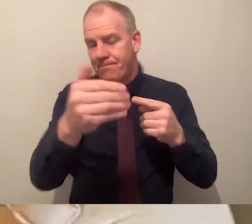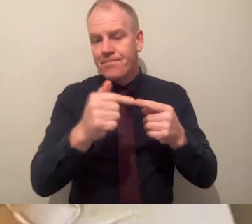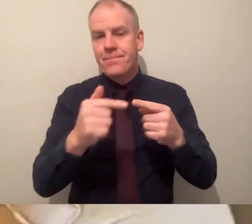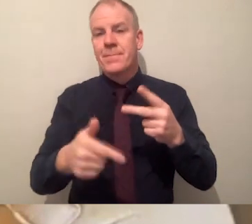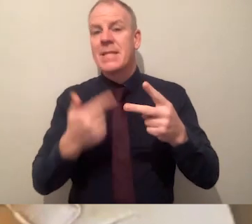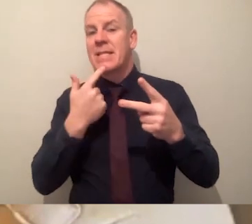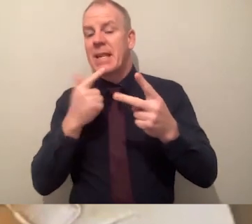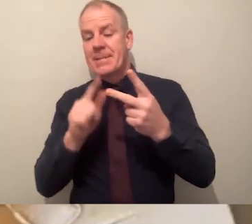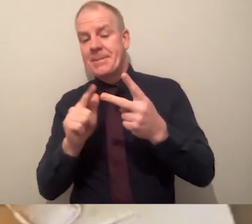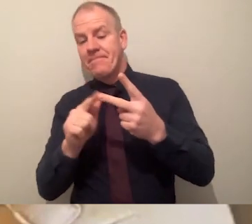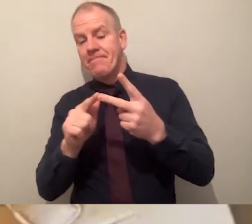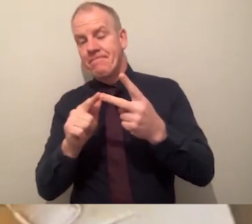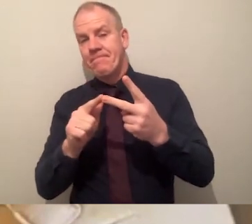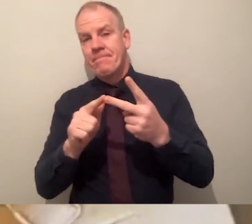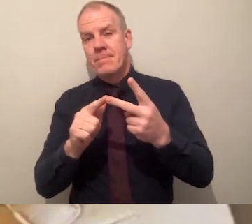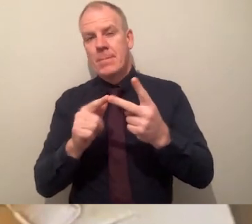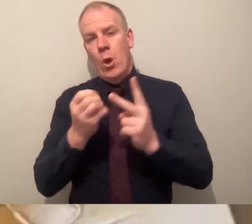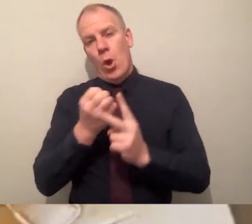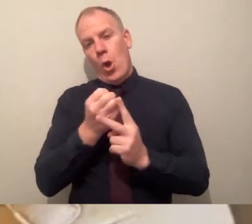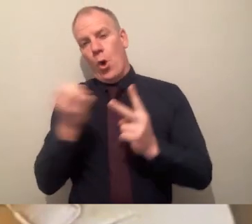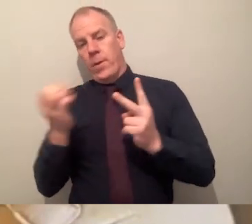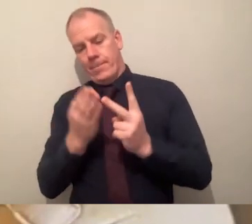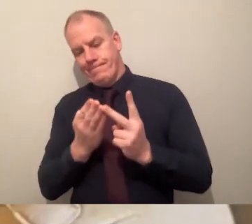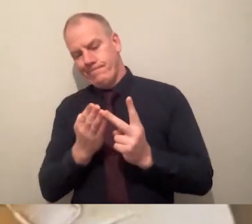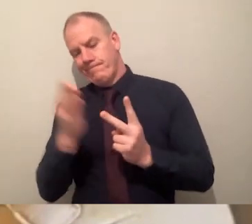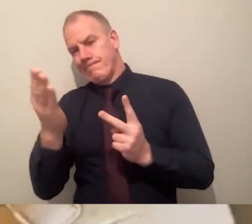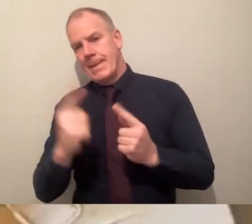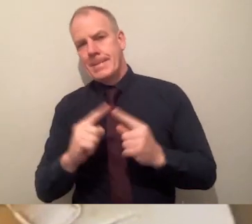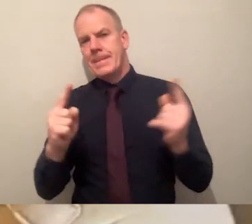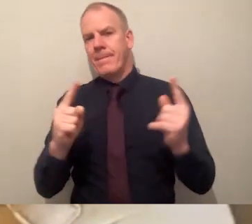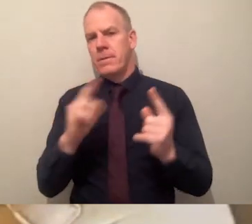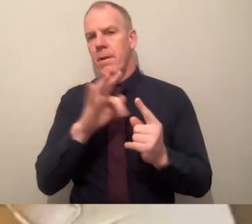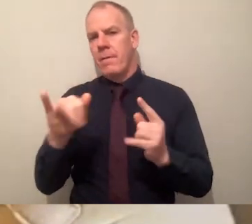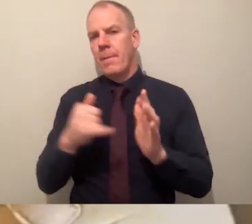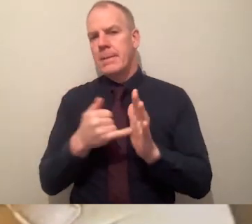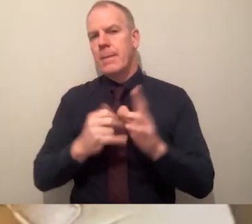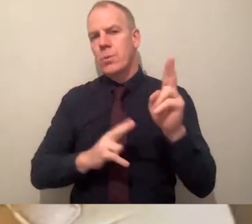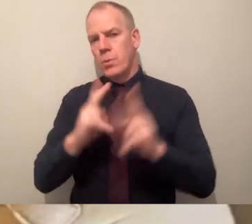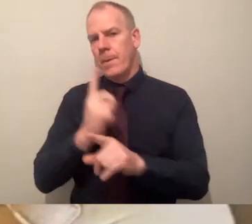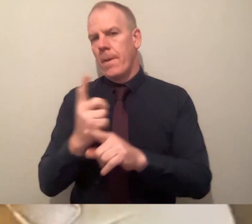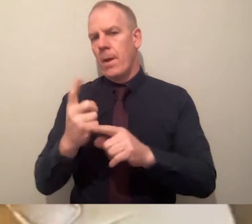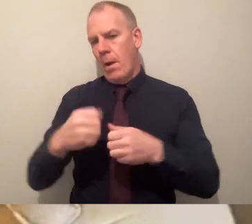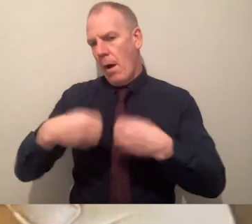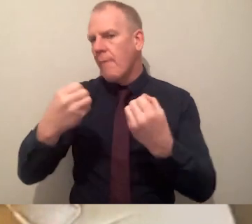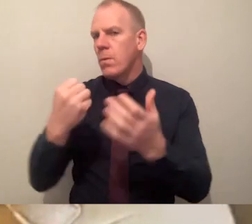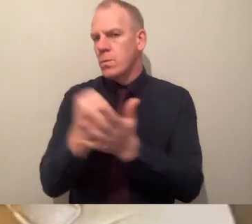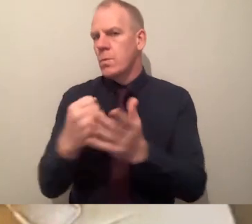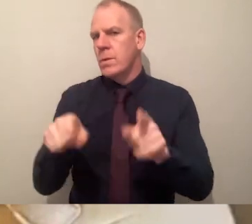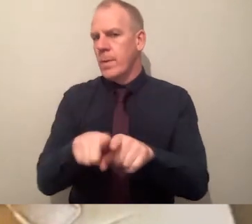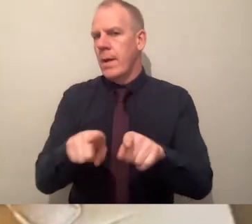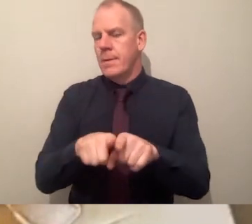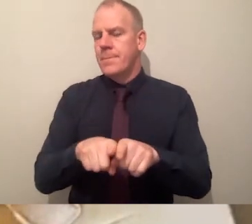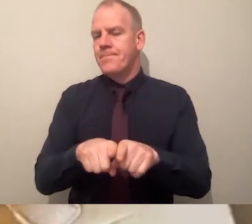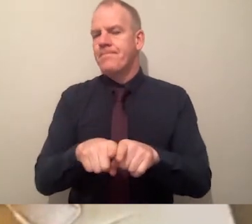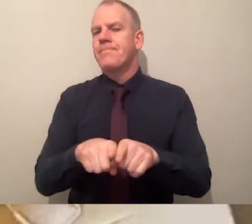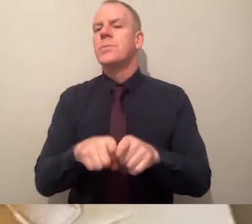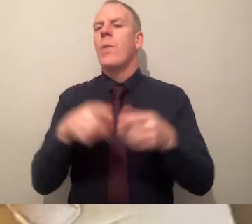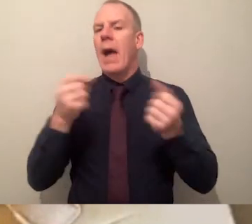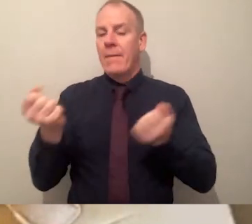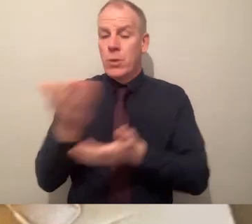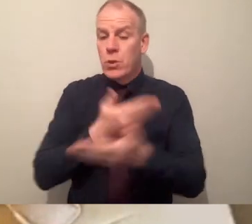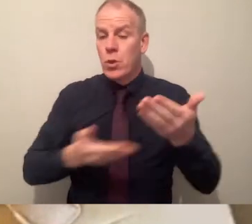students but secondly that another measure different to exams should also be offered to students.